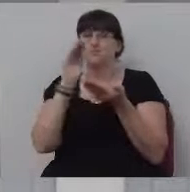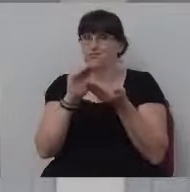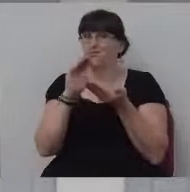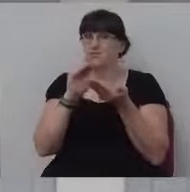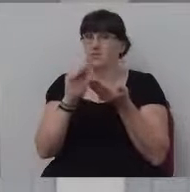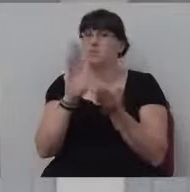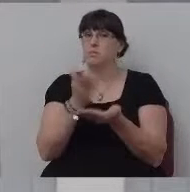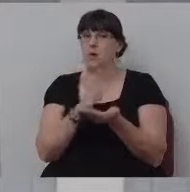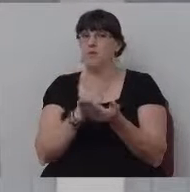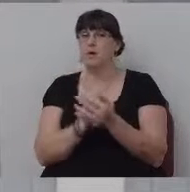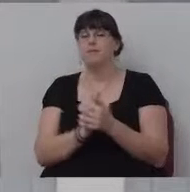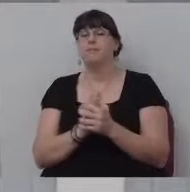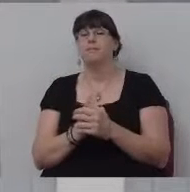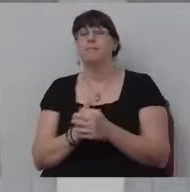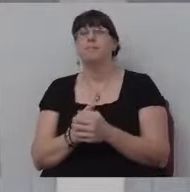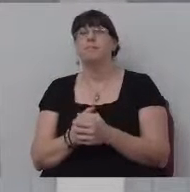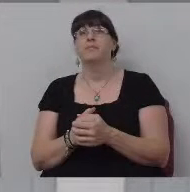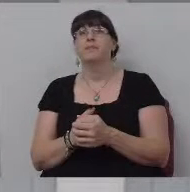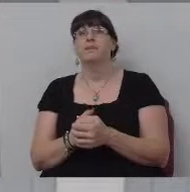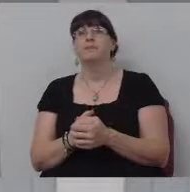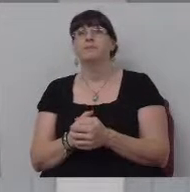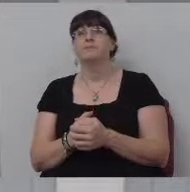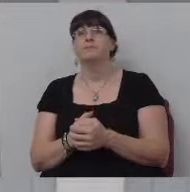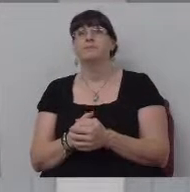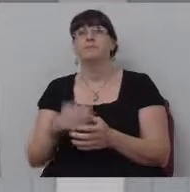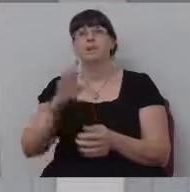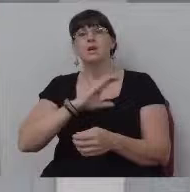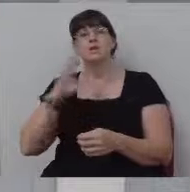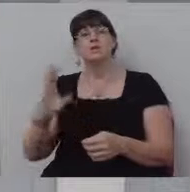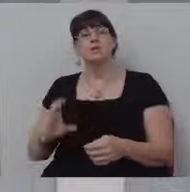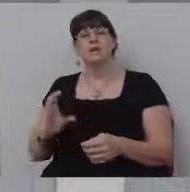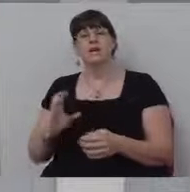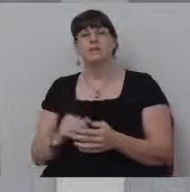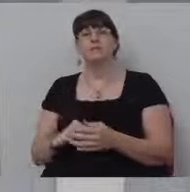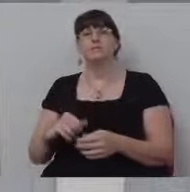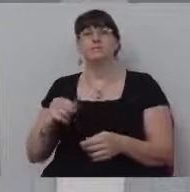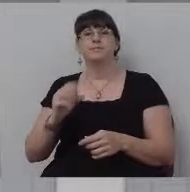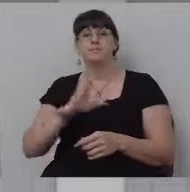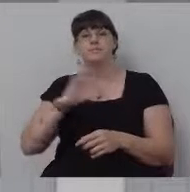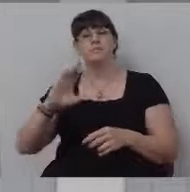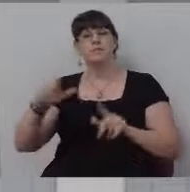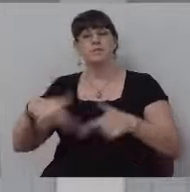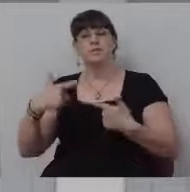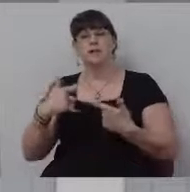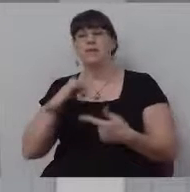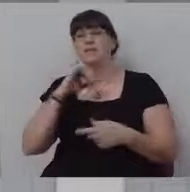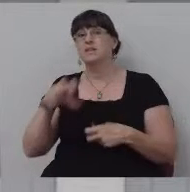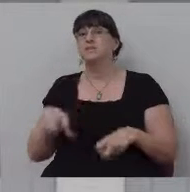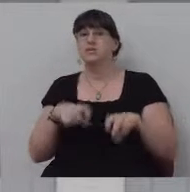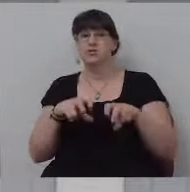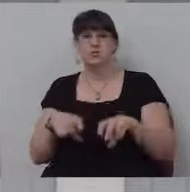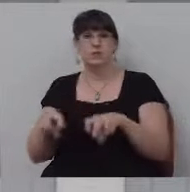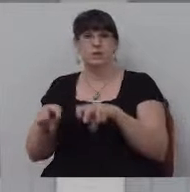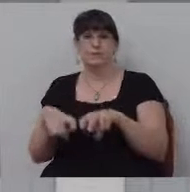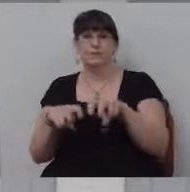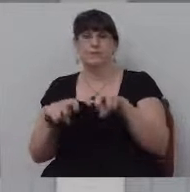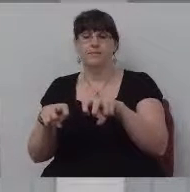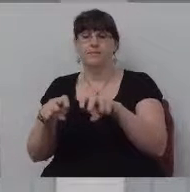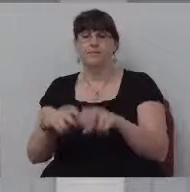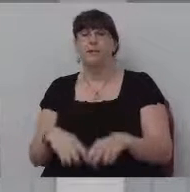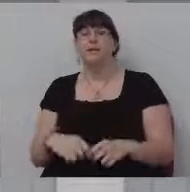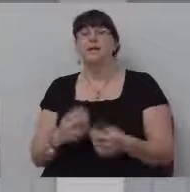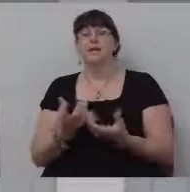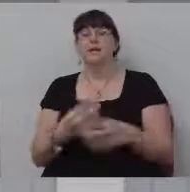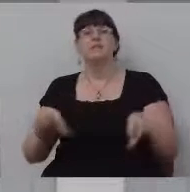part of what, of what Christianity as in, uh, Christianity. Really, the Christian life is a journey and